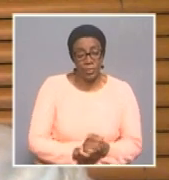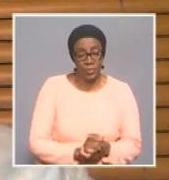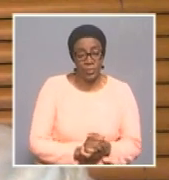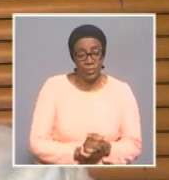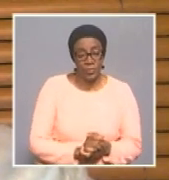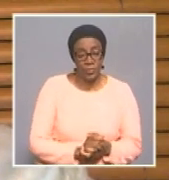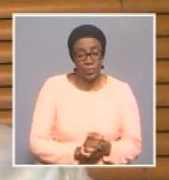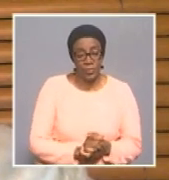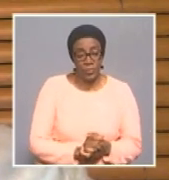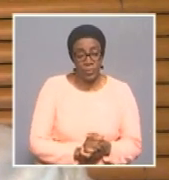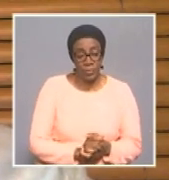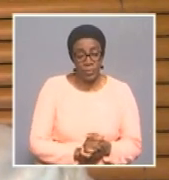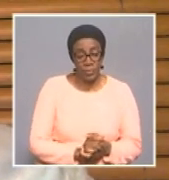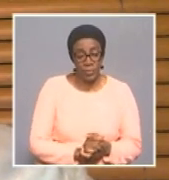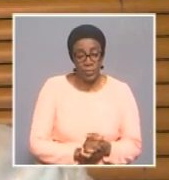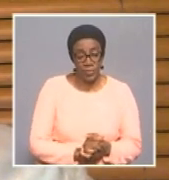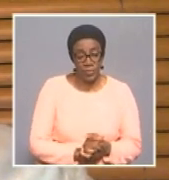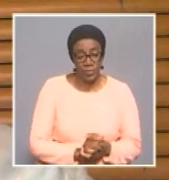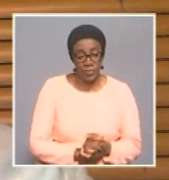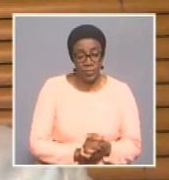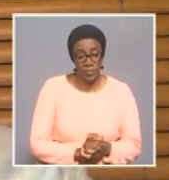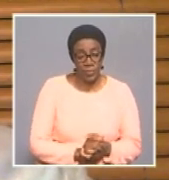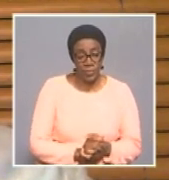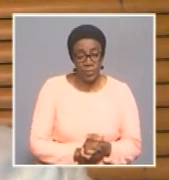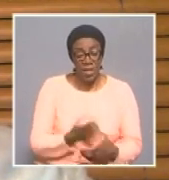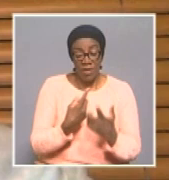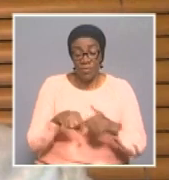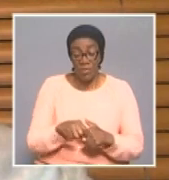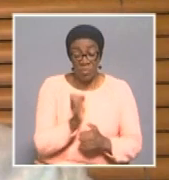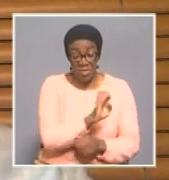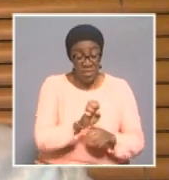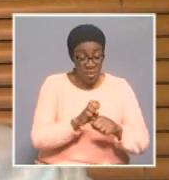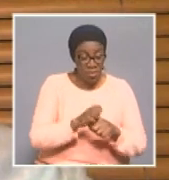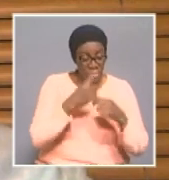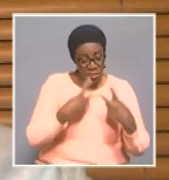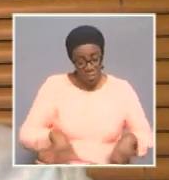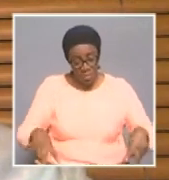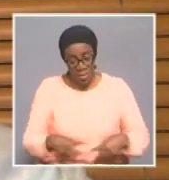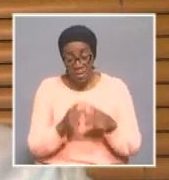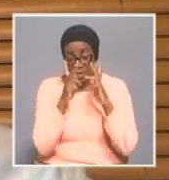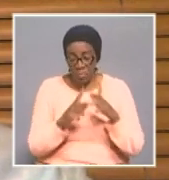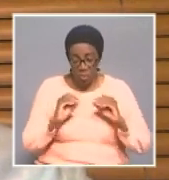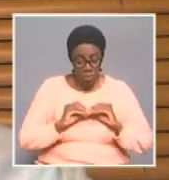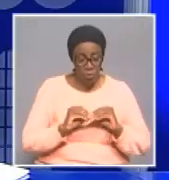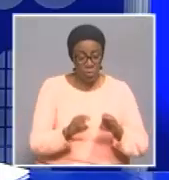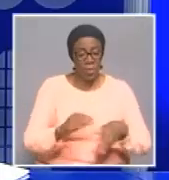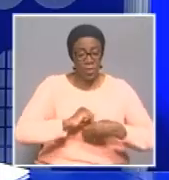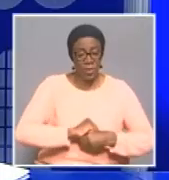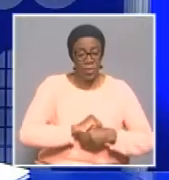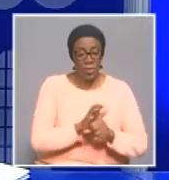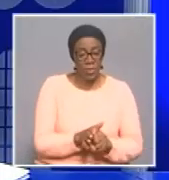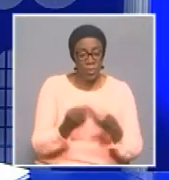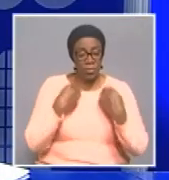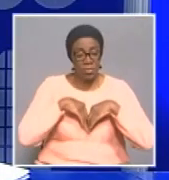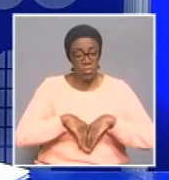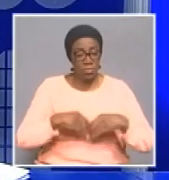it. Of course, more often, it is from these parties that people go and spread the pandemic. And